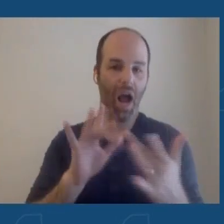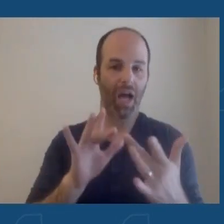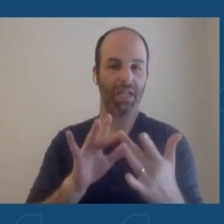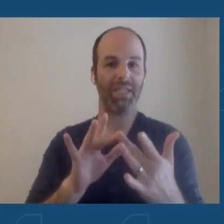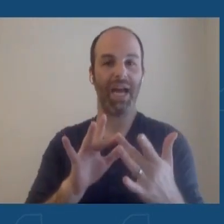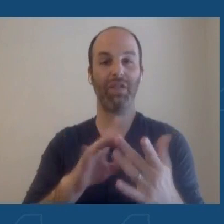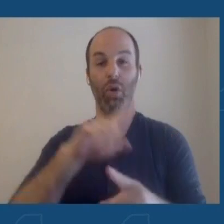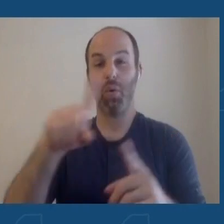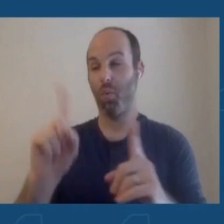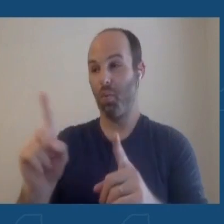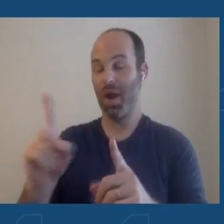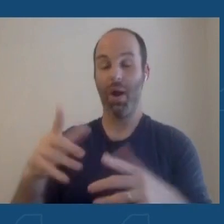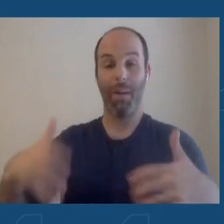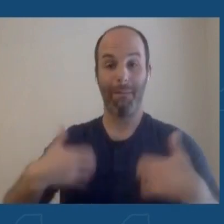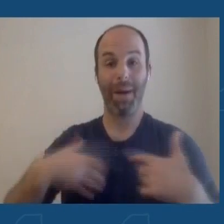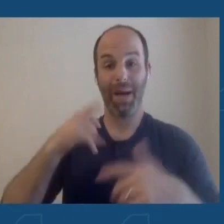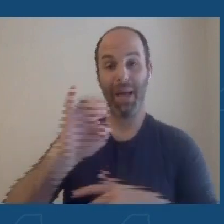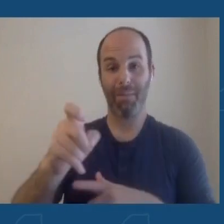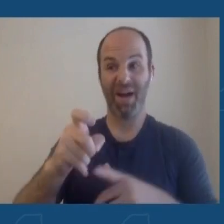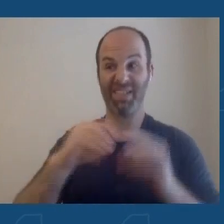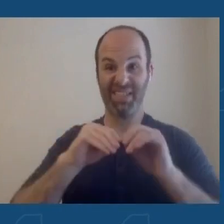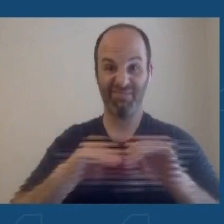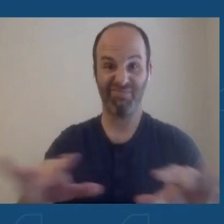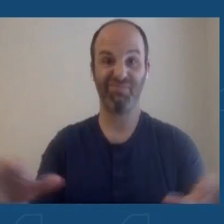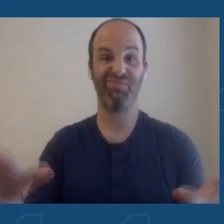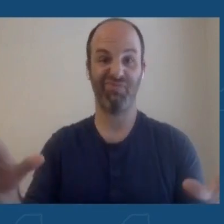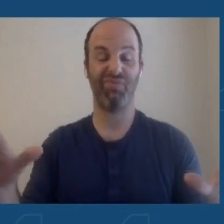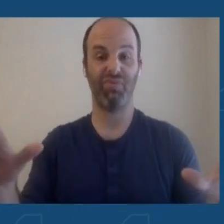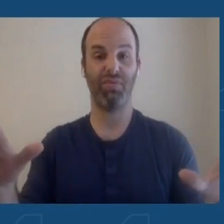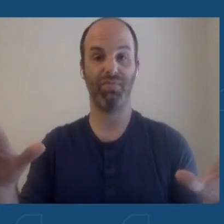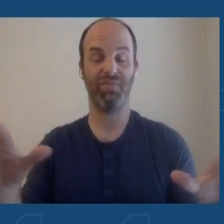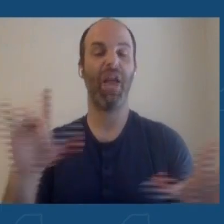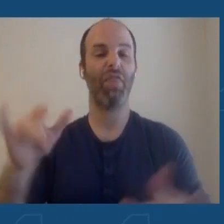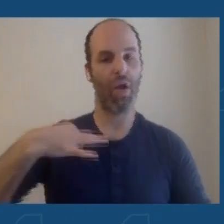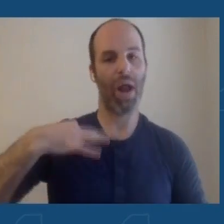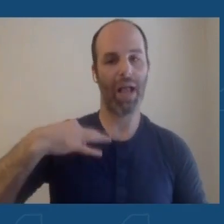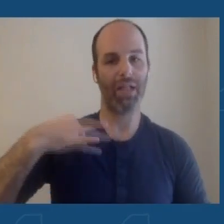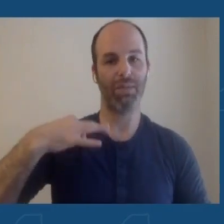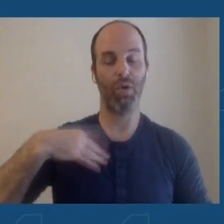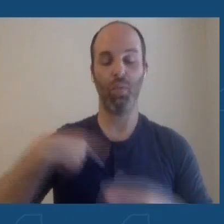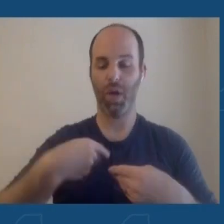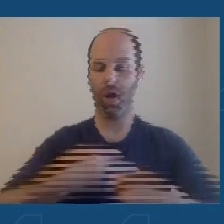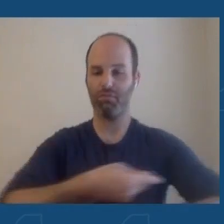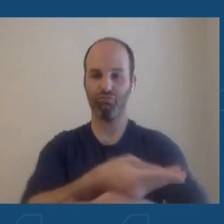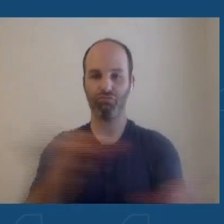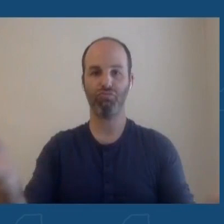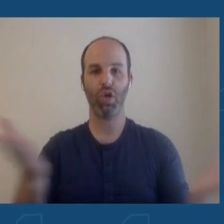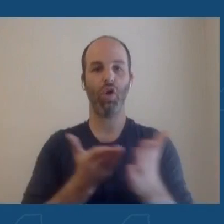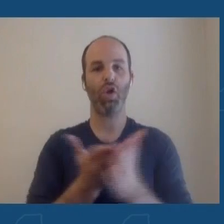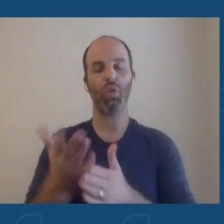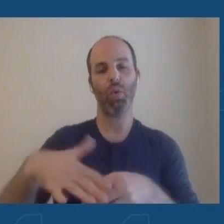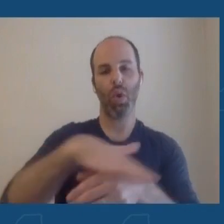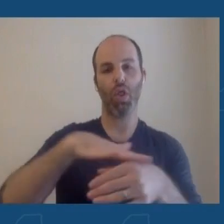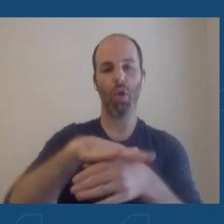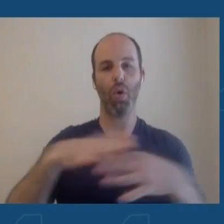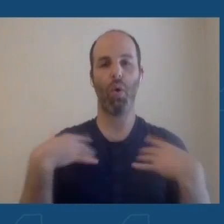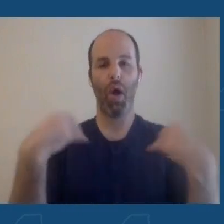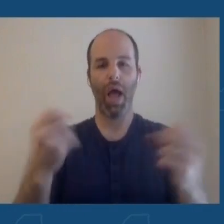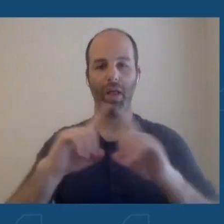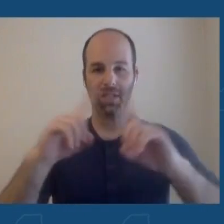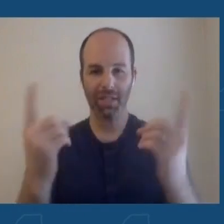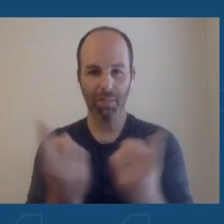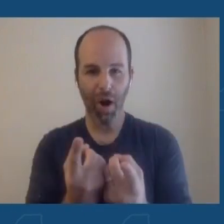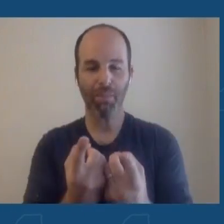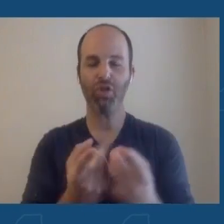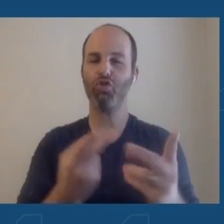are also eligible. We are distributing this supply through local health departments who are using a